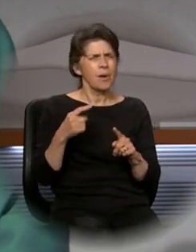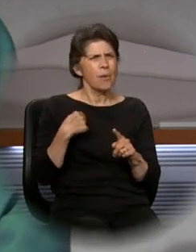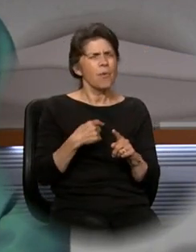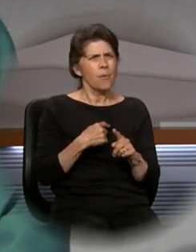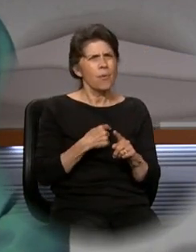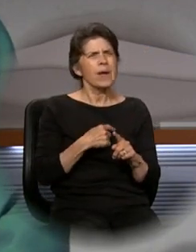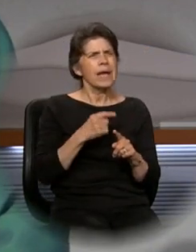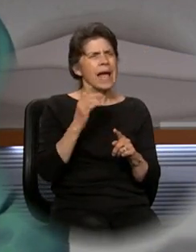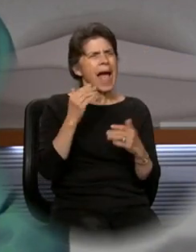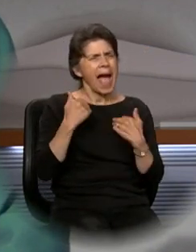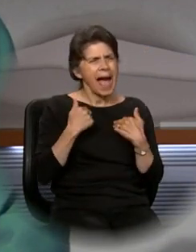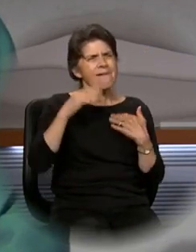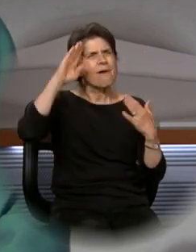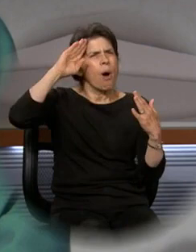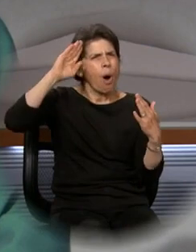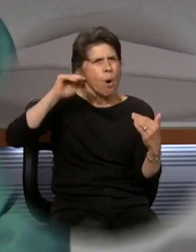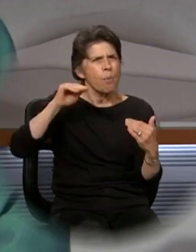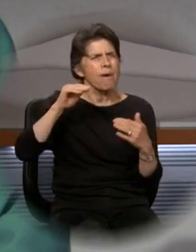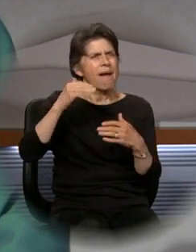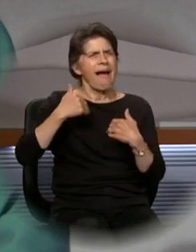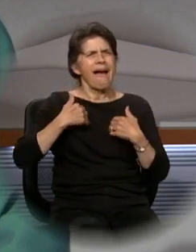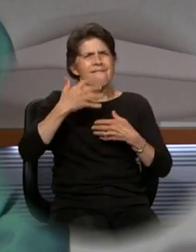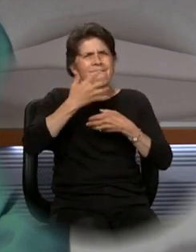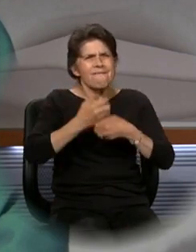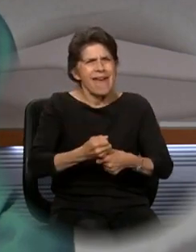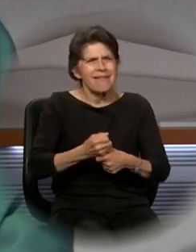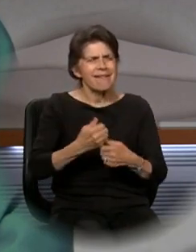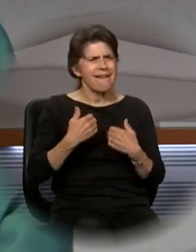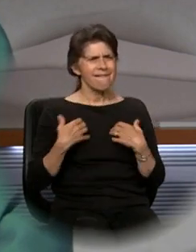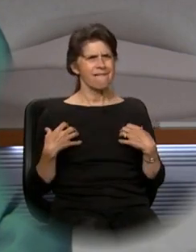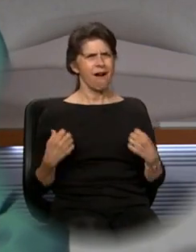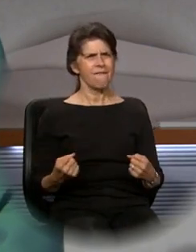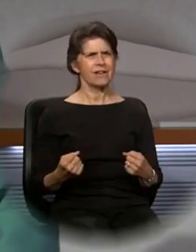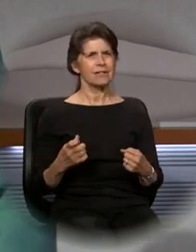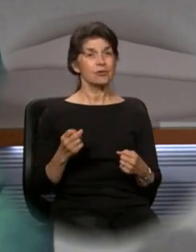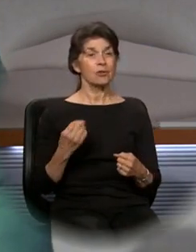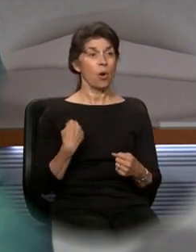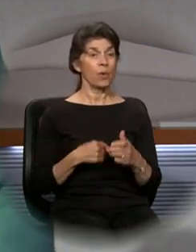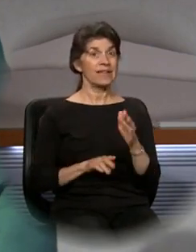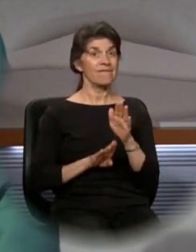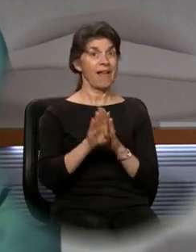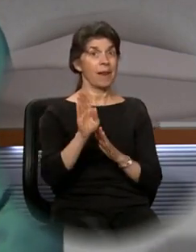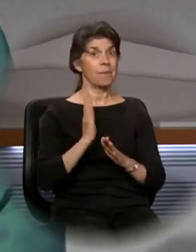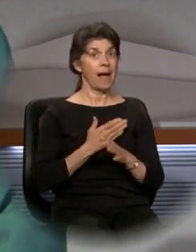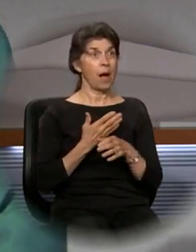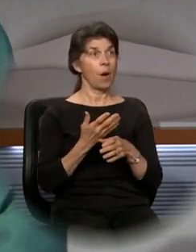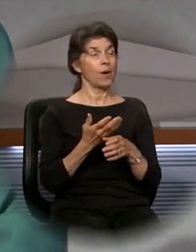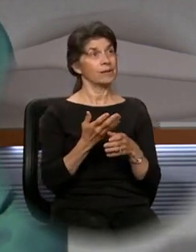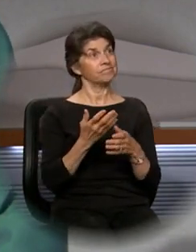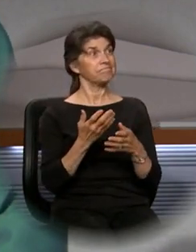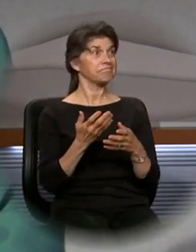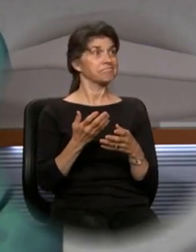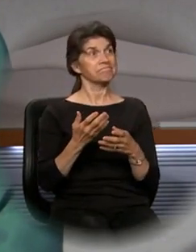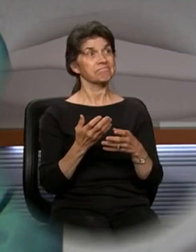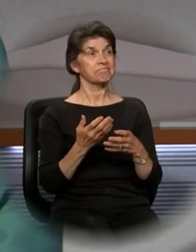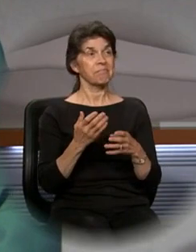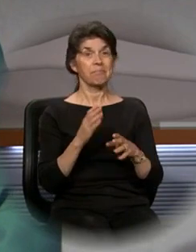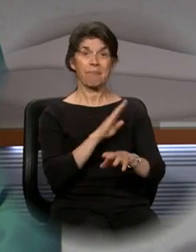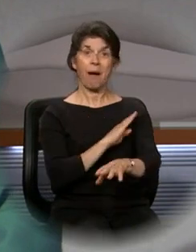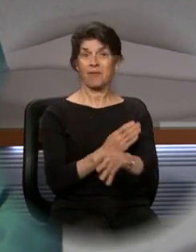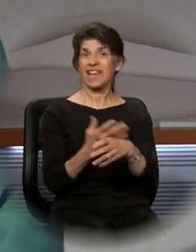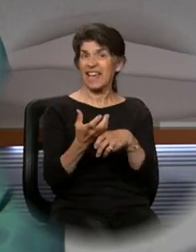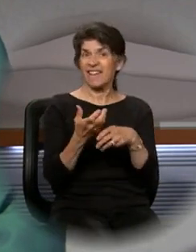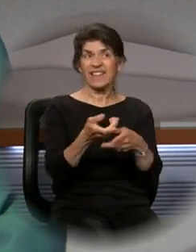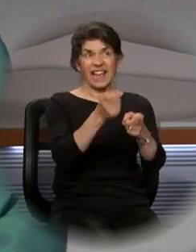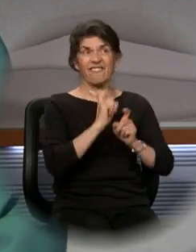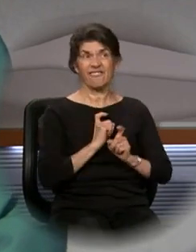of that hope and that faith and that confidence. And so we grow that giftedness together. And the people in the